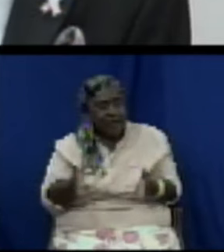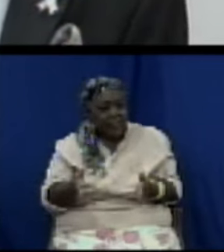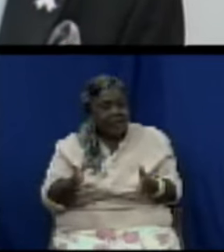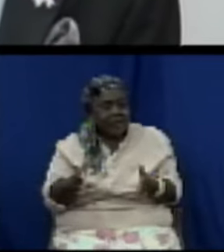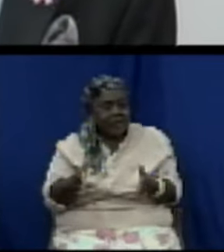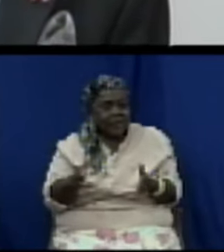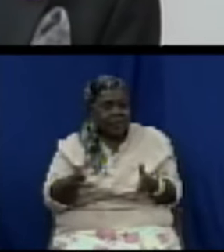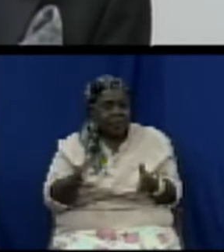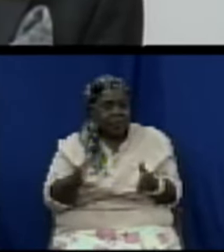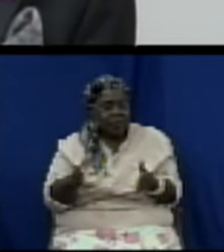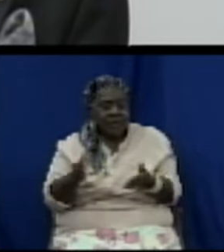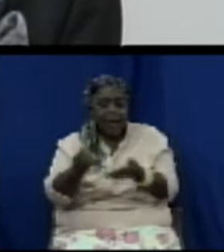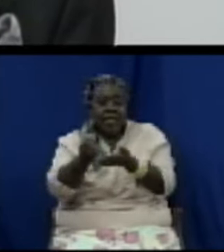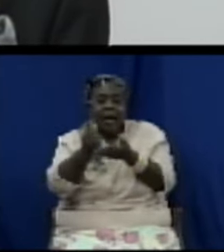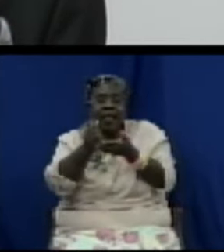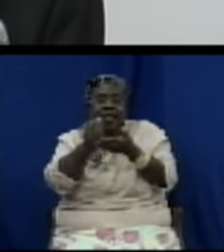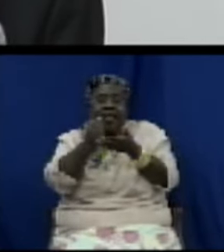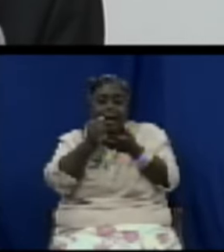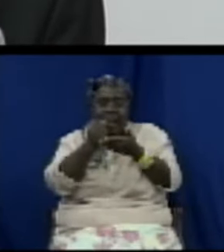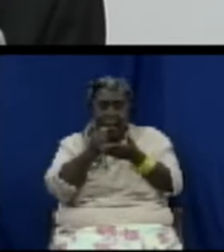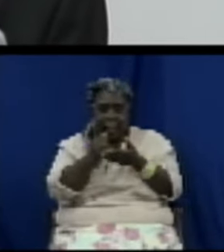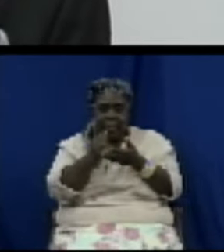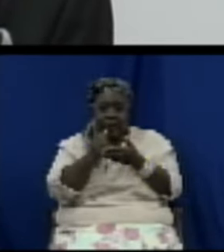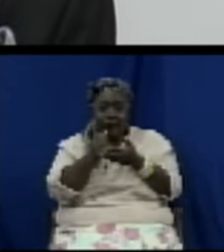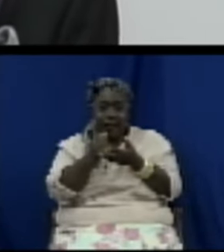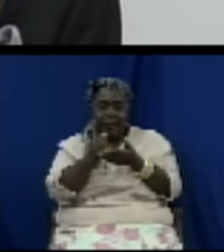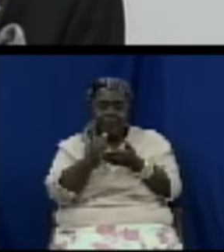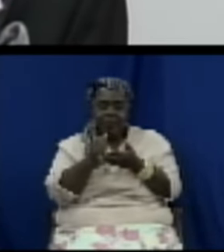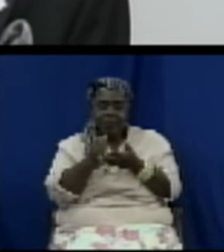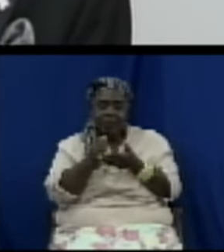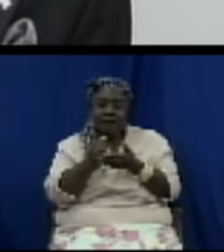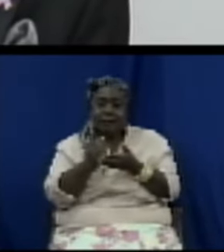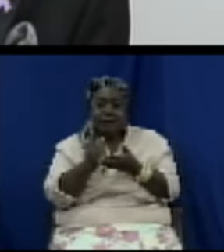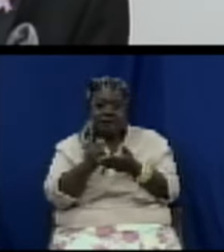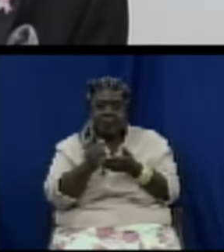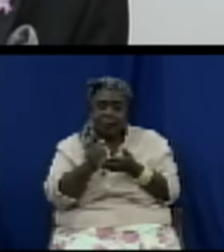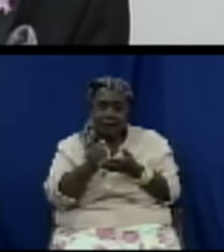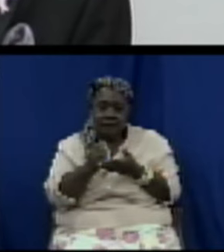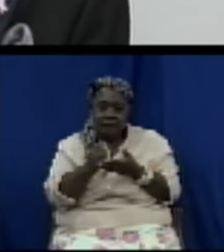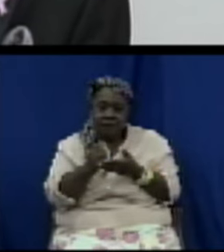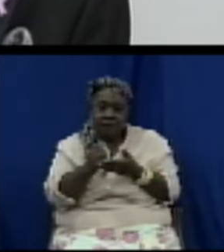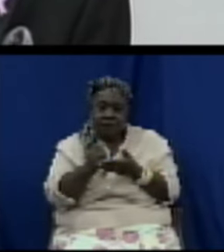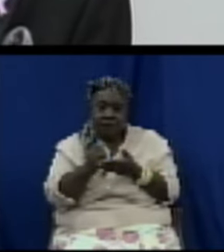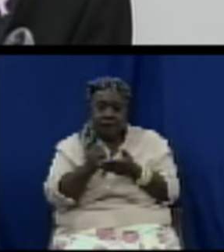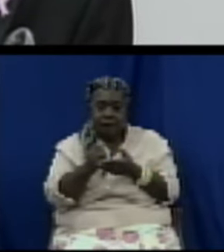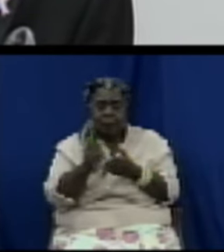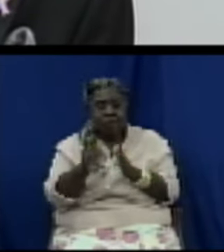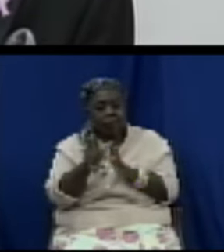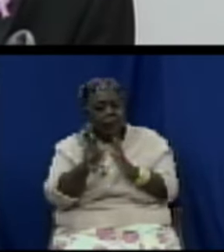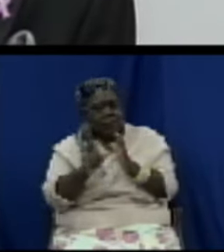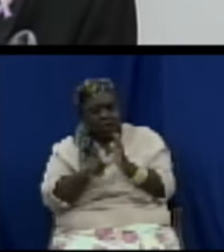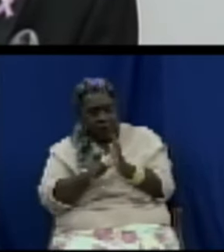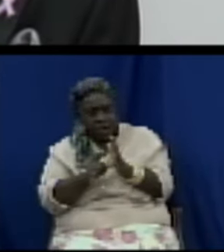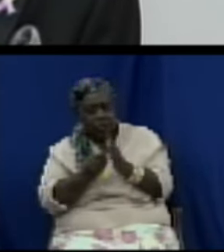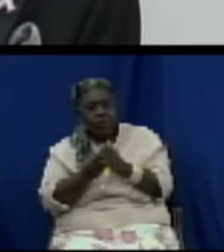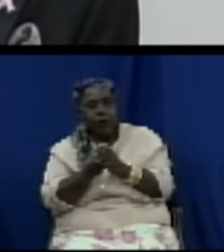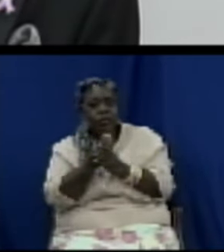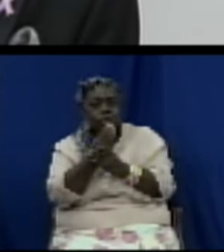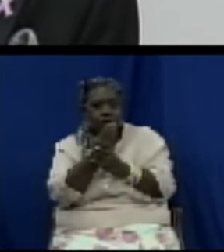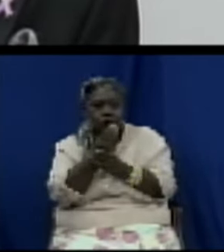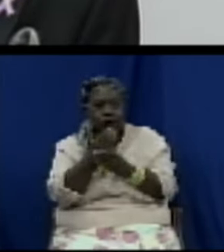development of consumer organizations and resolving disagreements between consumers